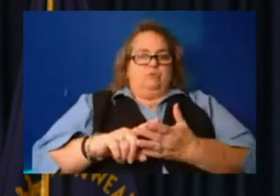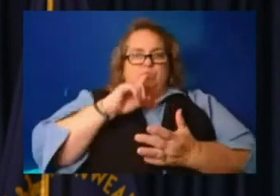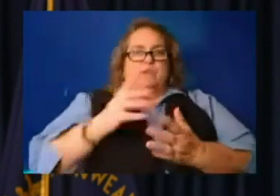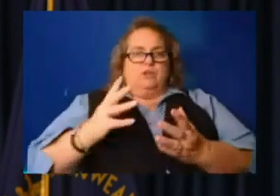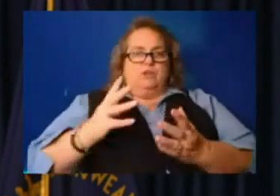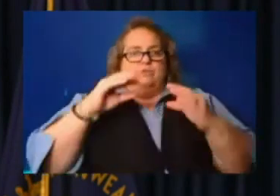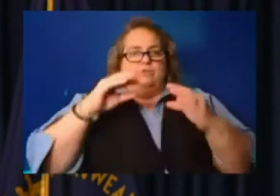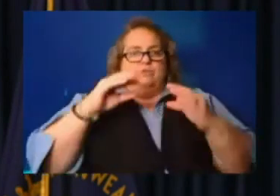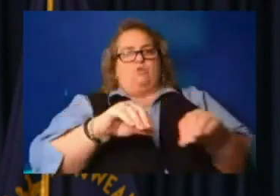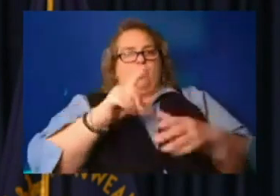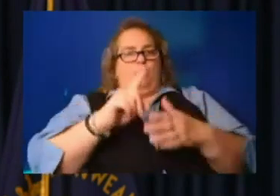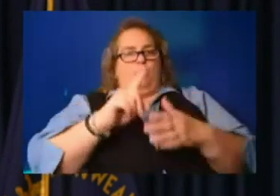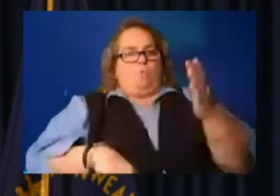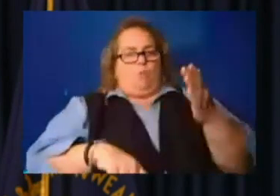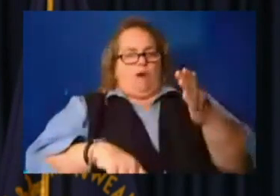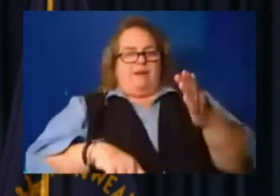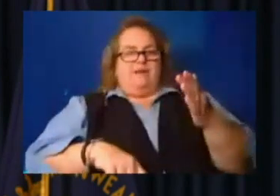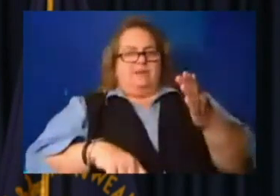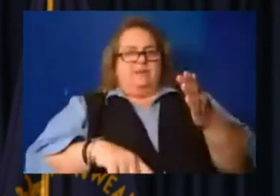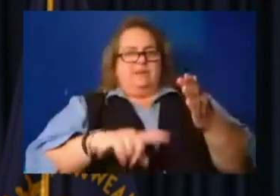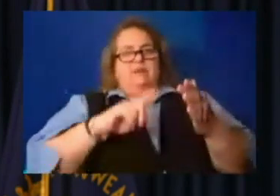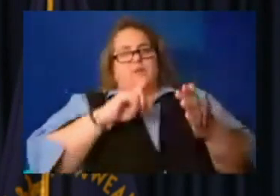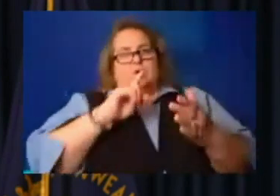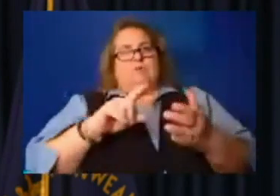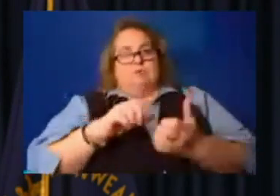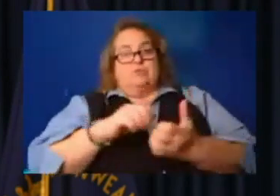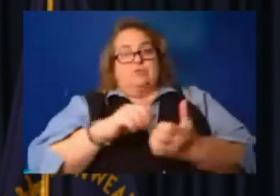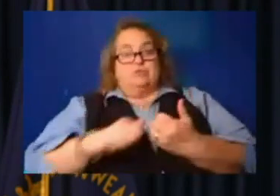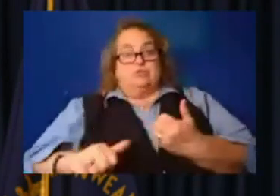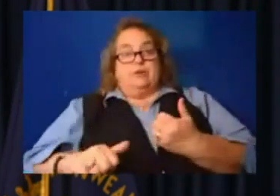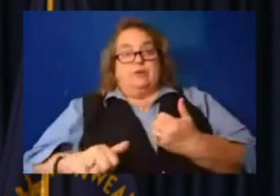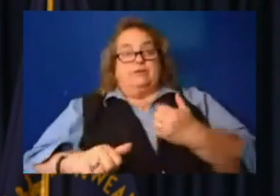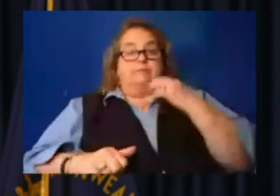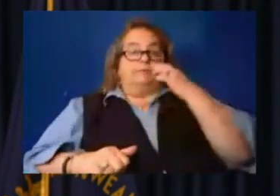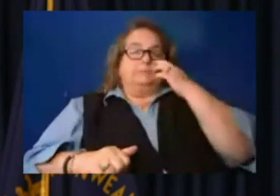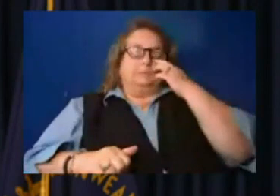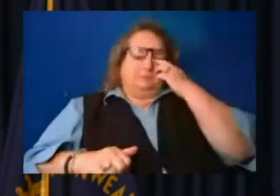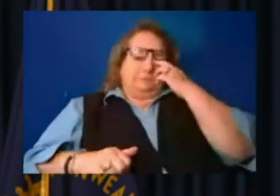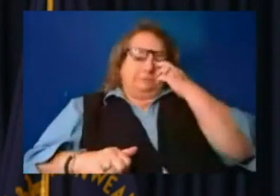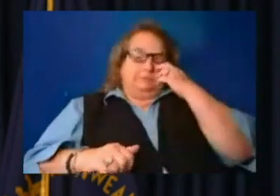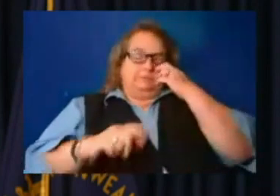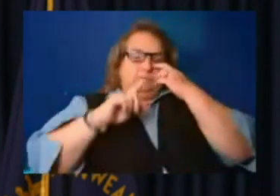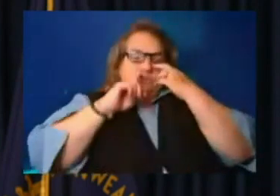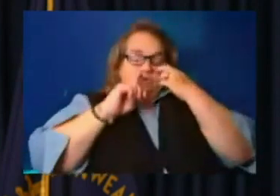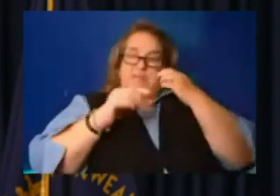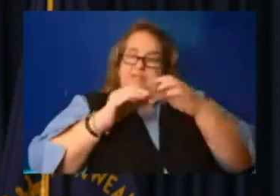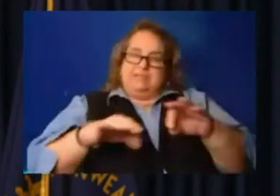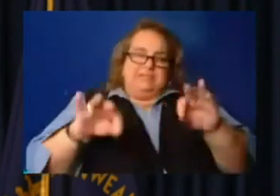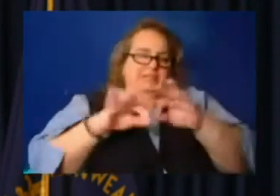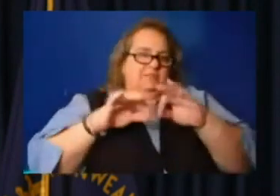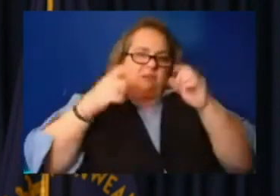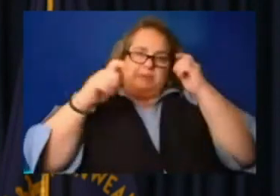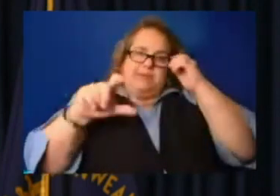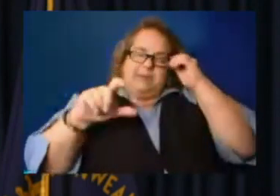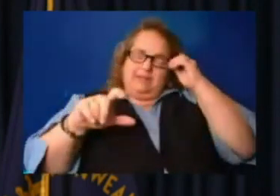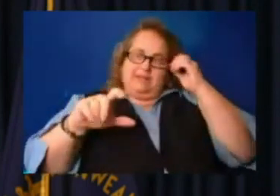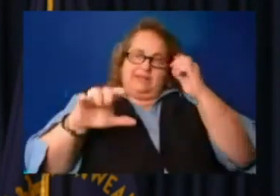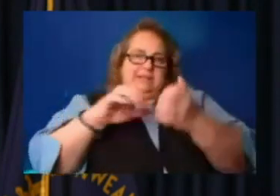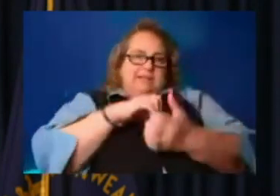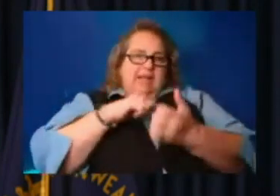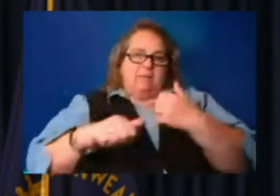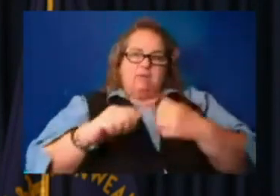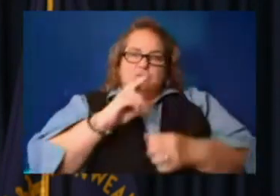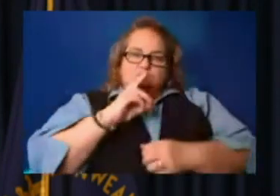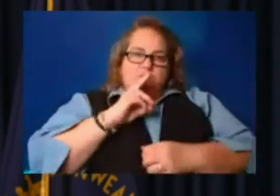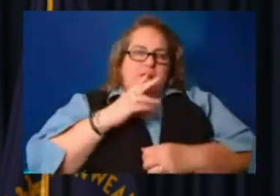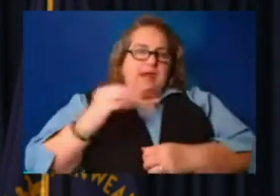what was destroyed, um, real significant damage to water and wastewater systems.